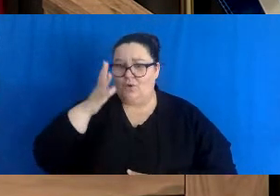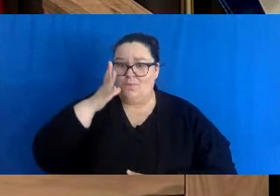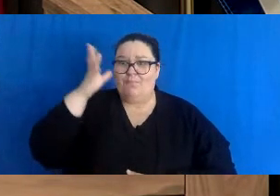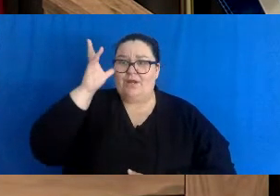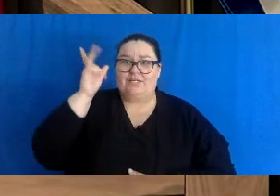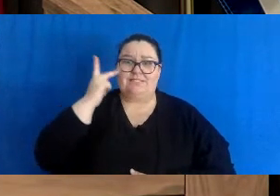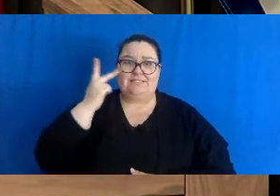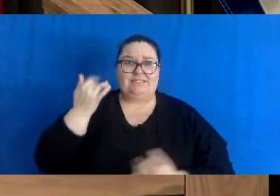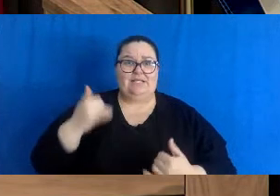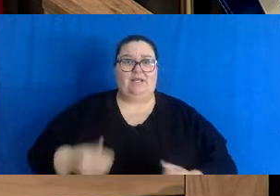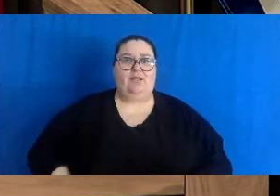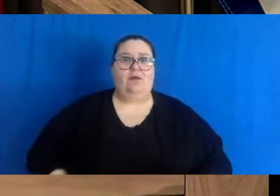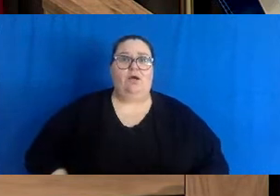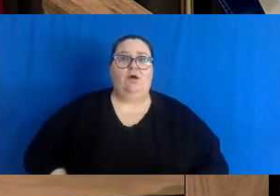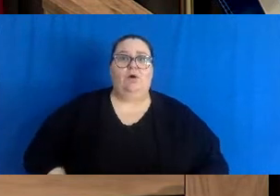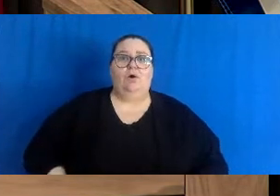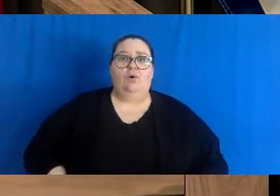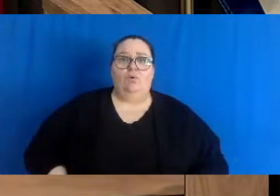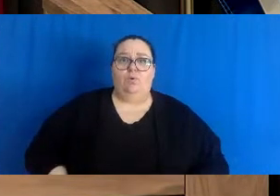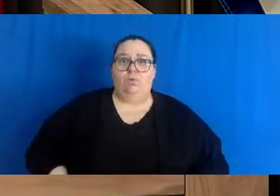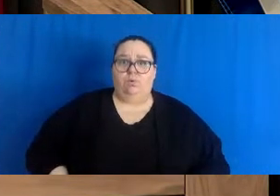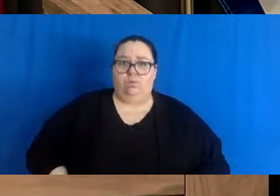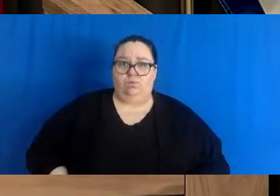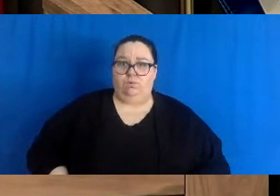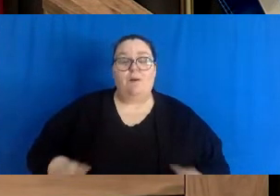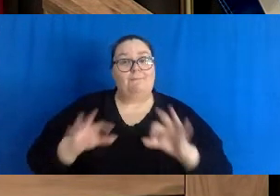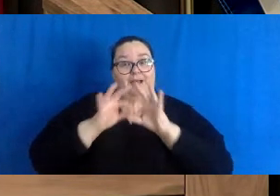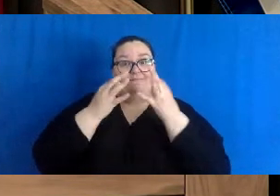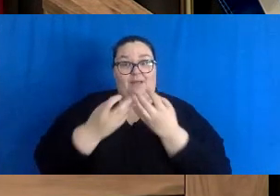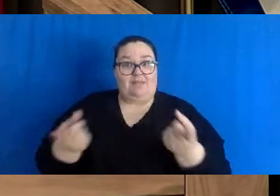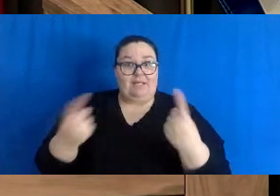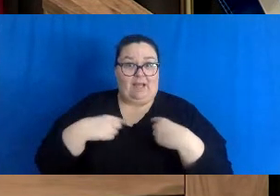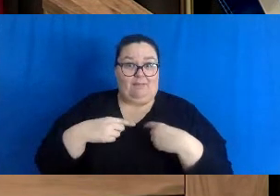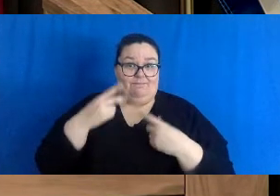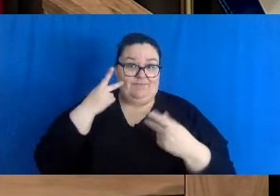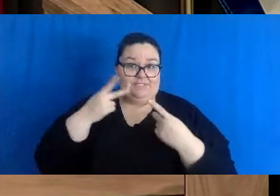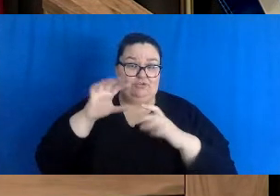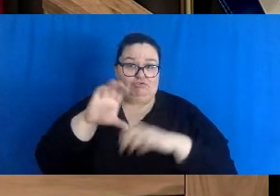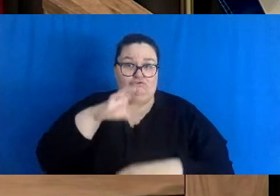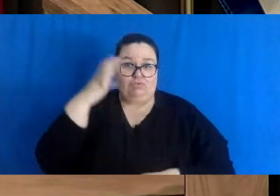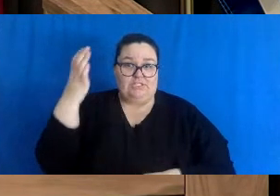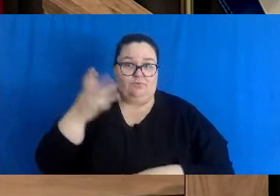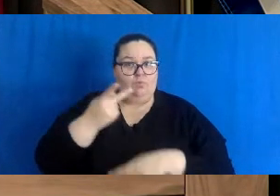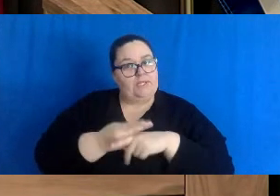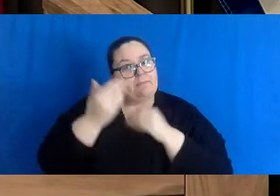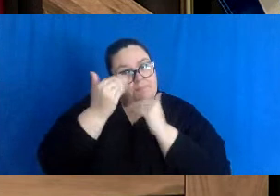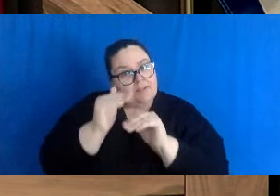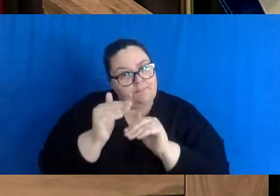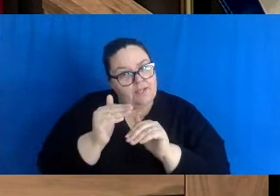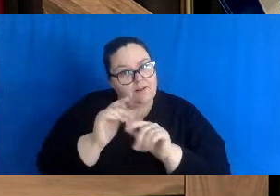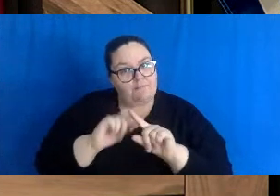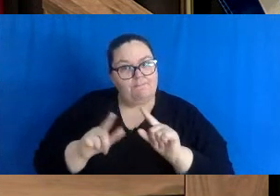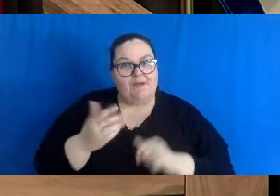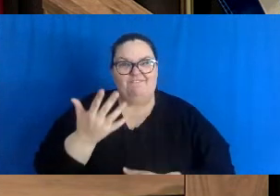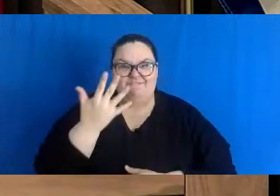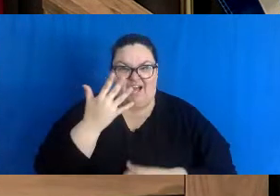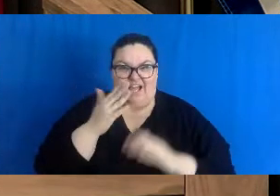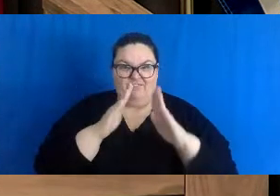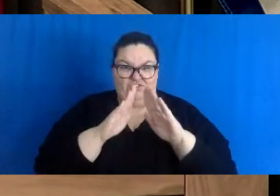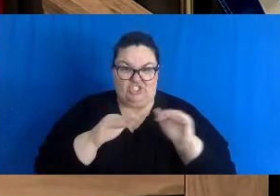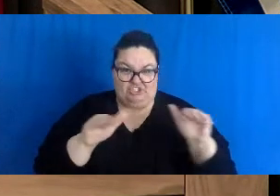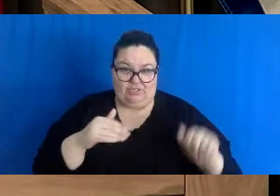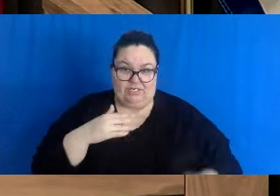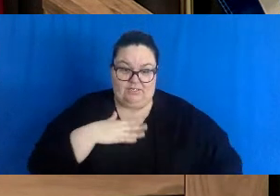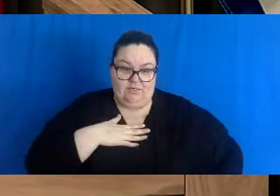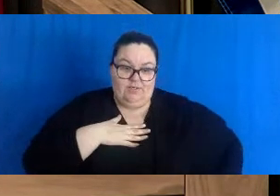at home. I have my family home over Christmas. And, you know, we stay within our limits, but there were five young kids. And I can